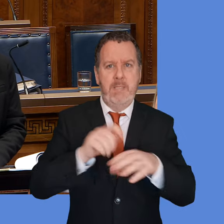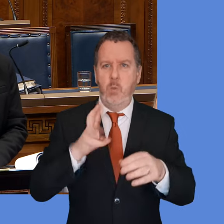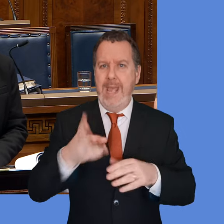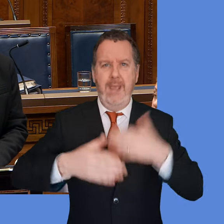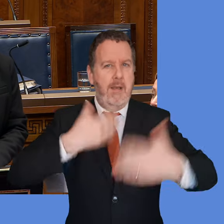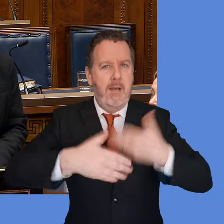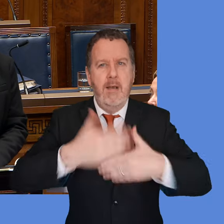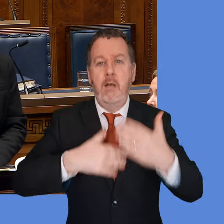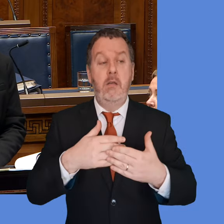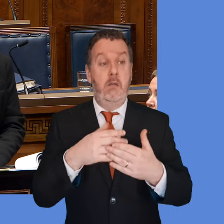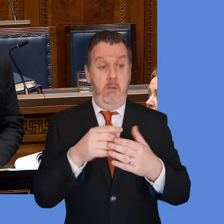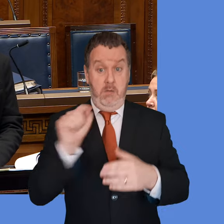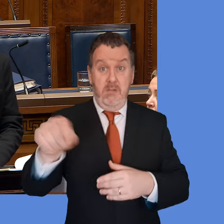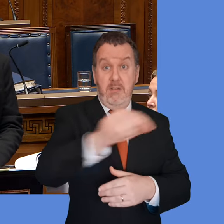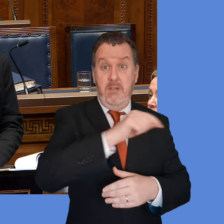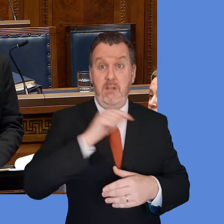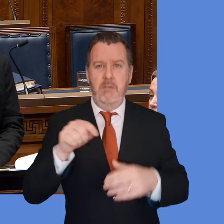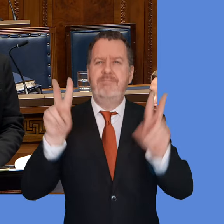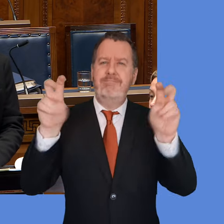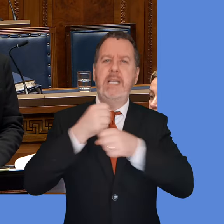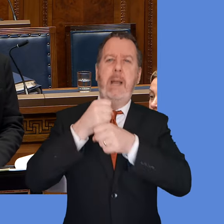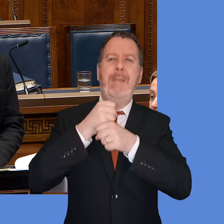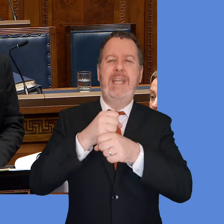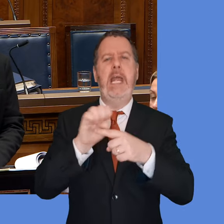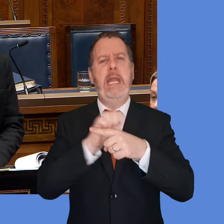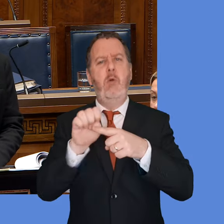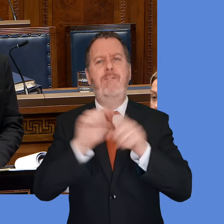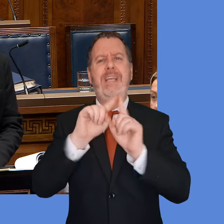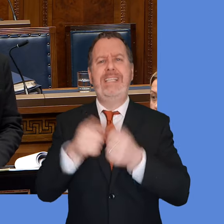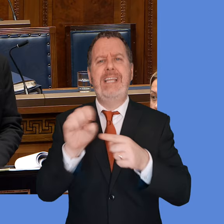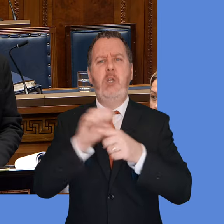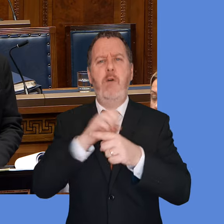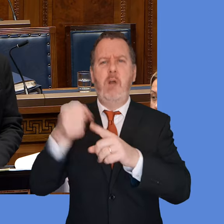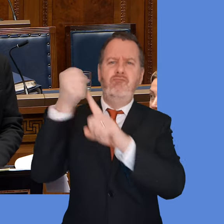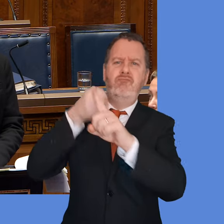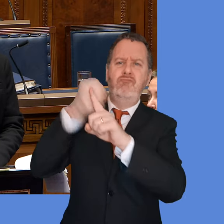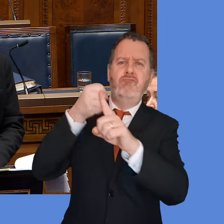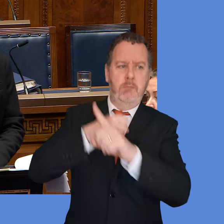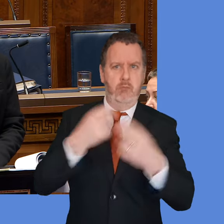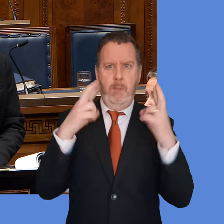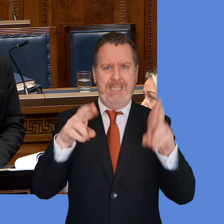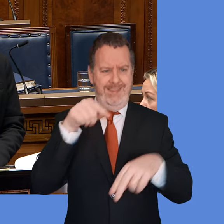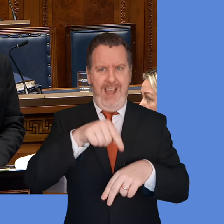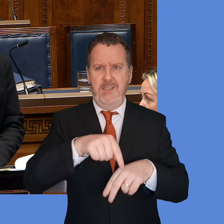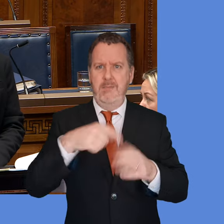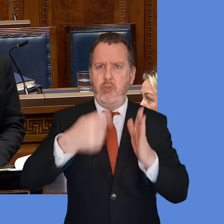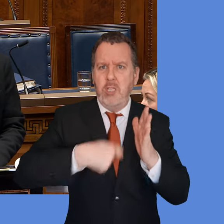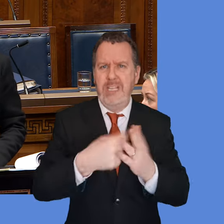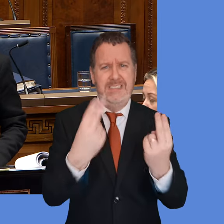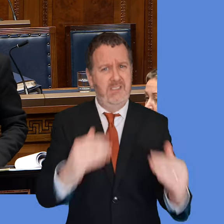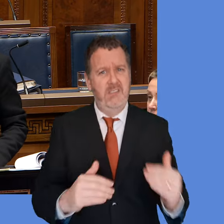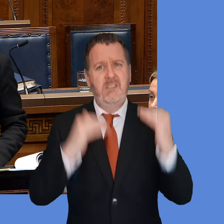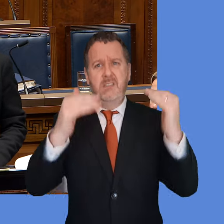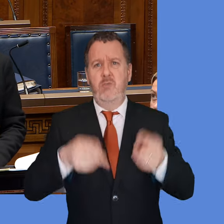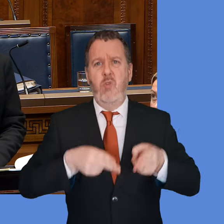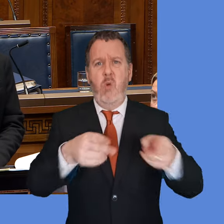everybody that's been working the Enough is Enough campaign, all the reps who represent that part, for all the work that